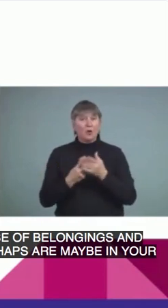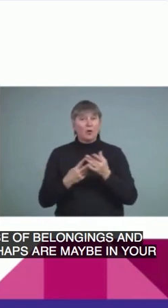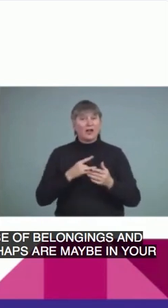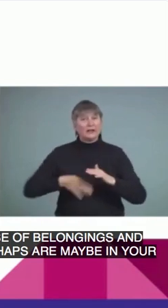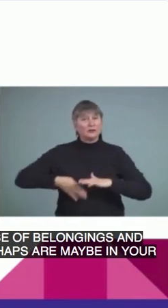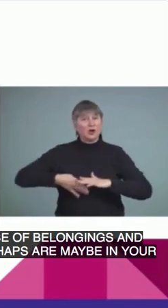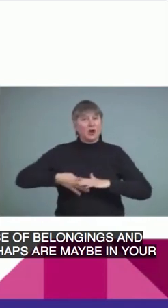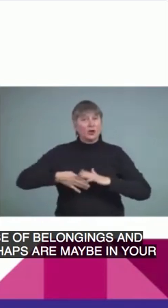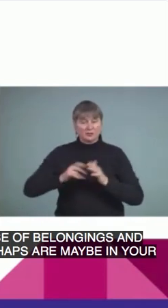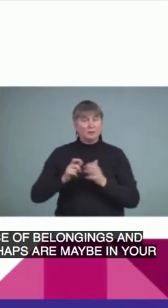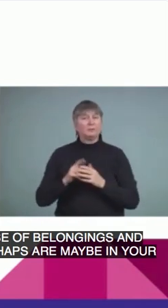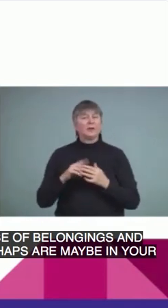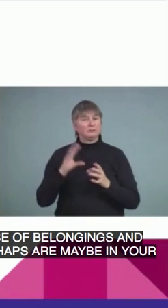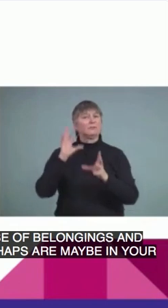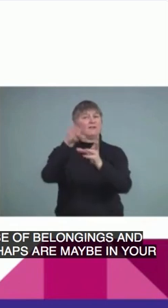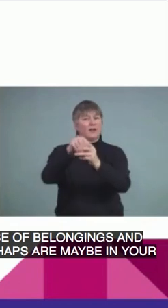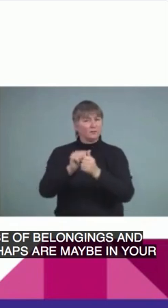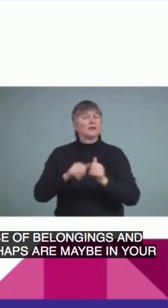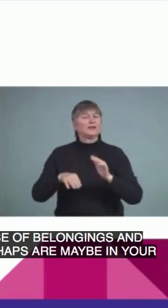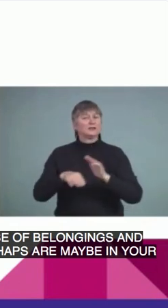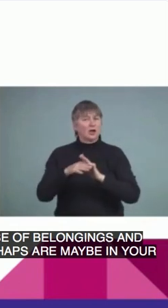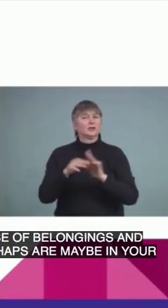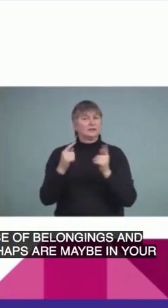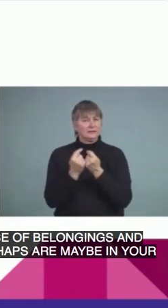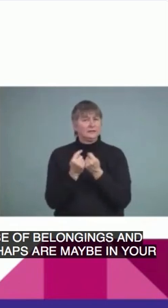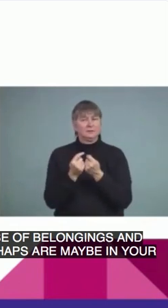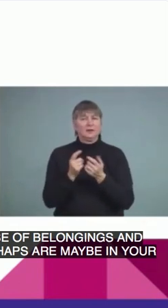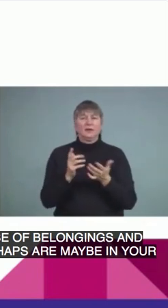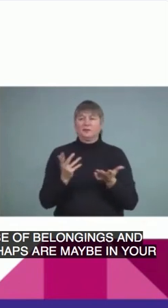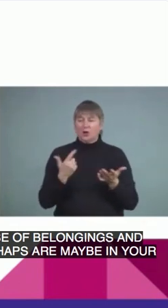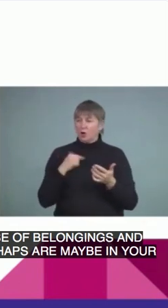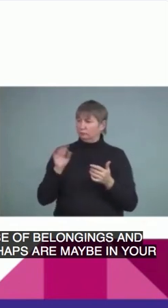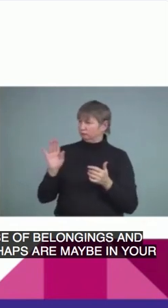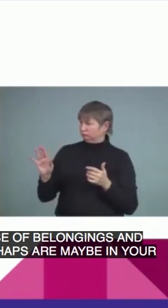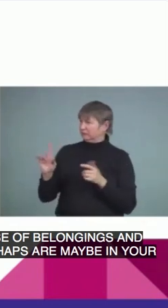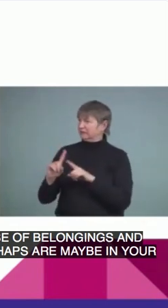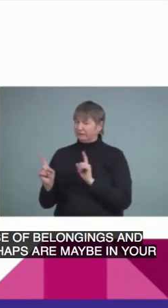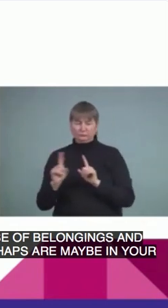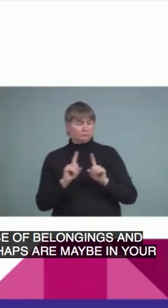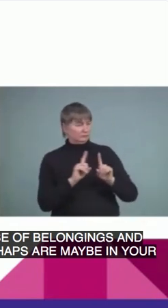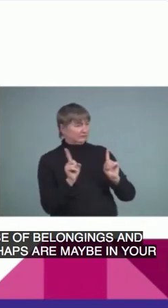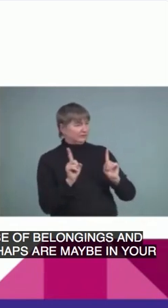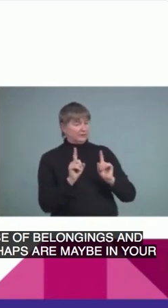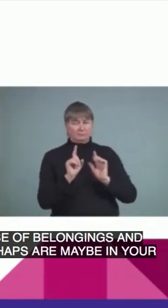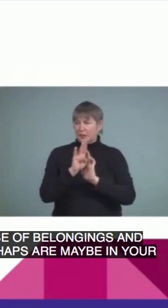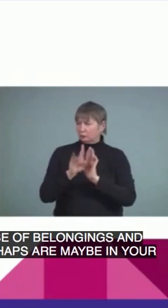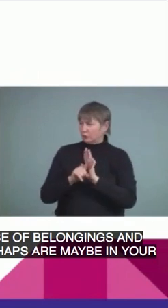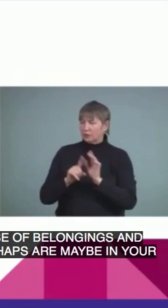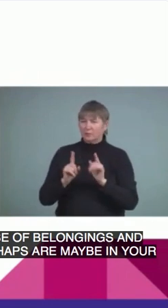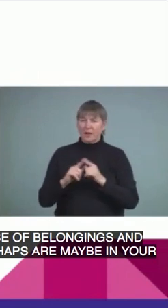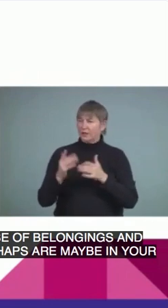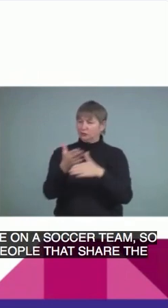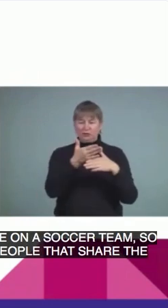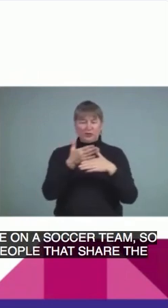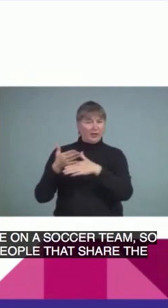knowing that that can be various and to identify with people that share the common language or interests